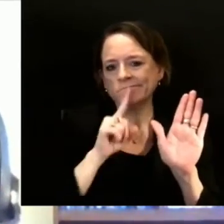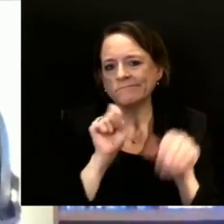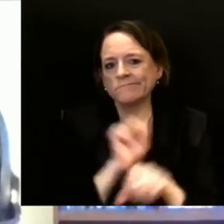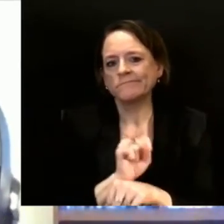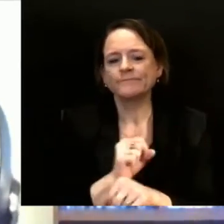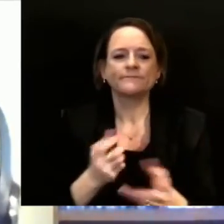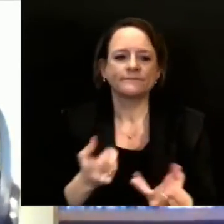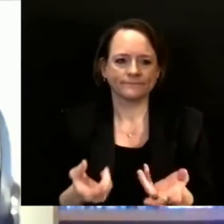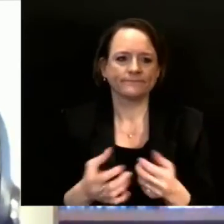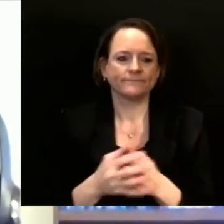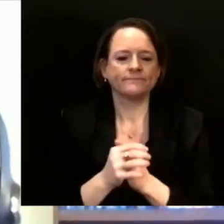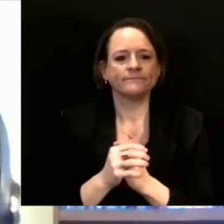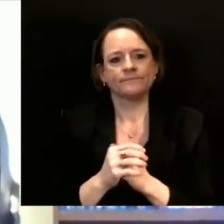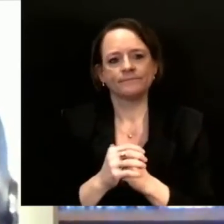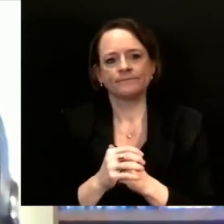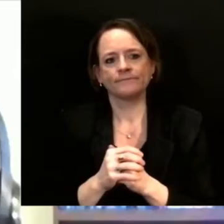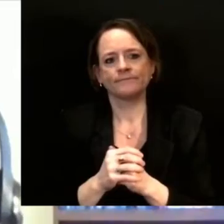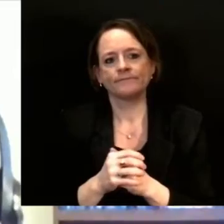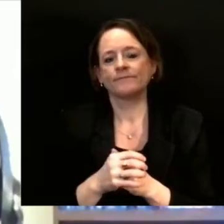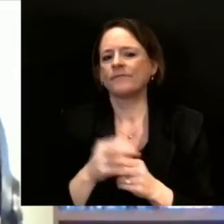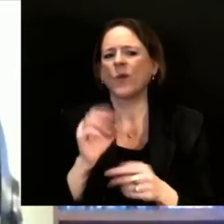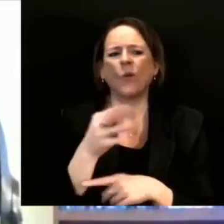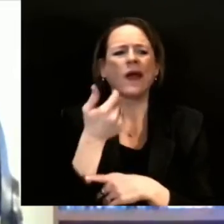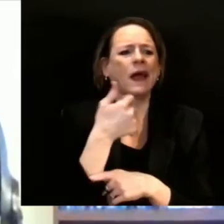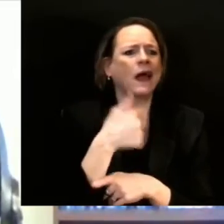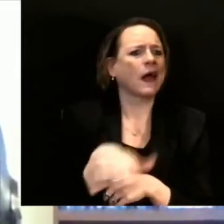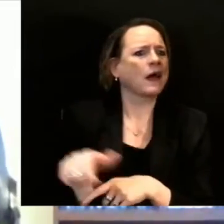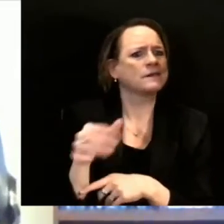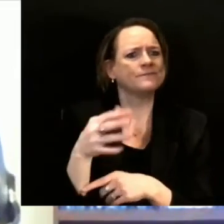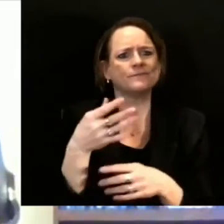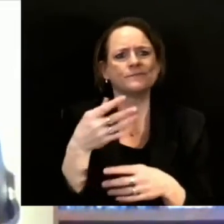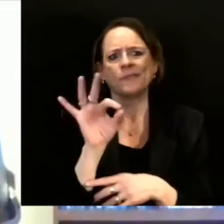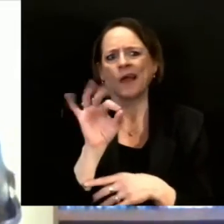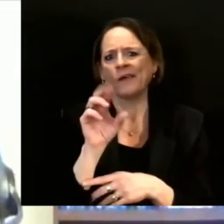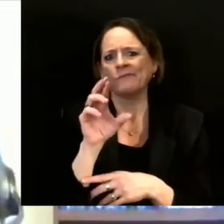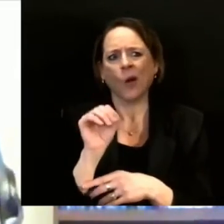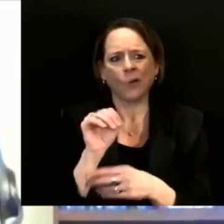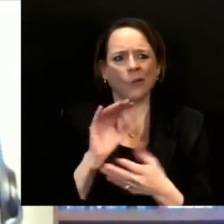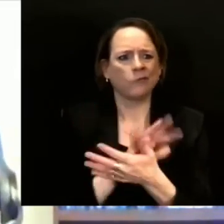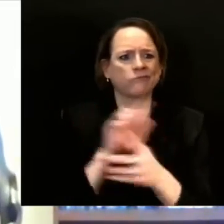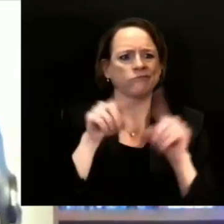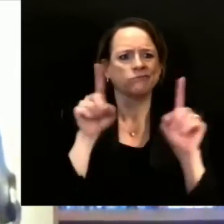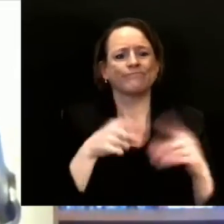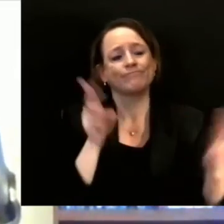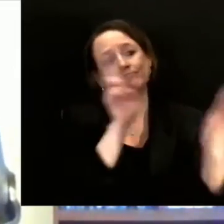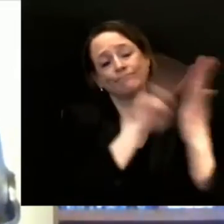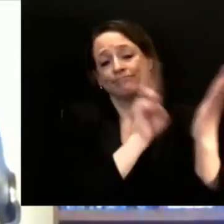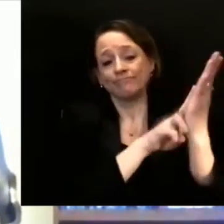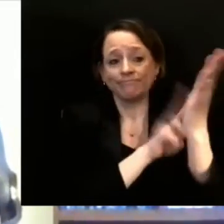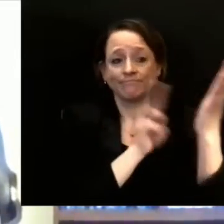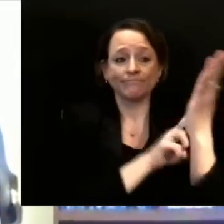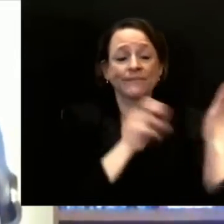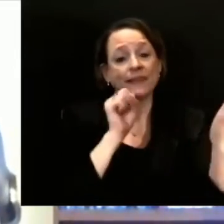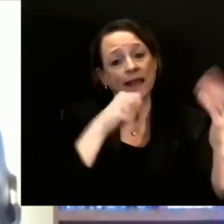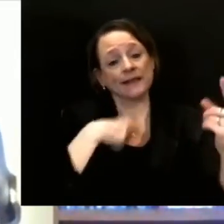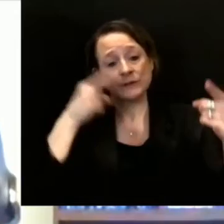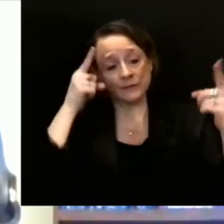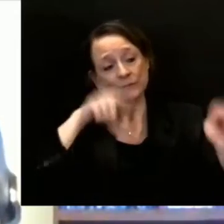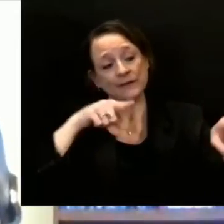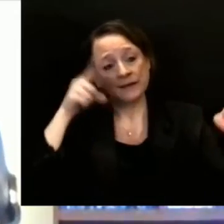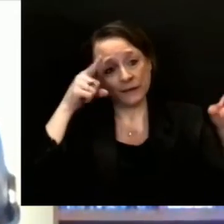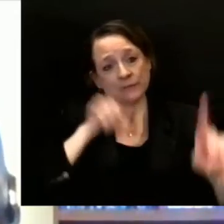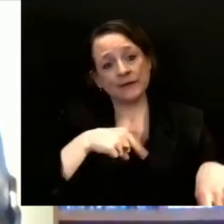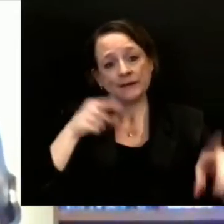to these groups with as few barriers in place as possible, but with some level of checking to